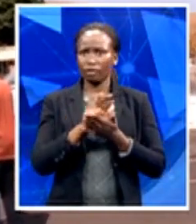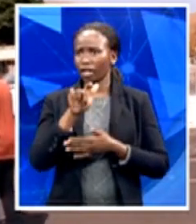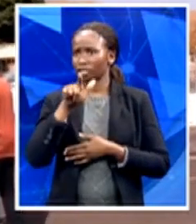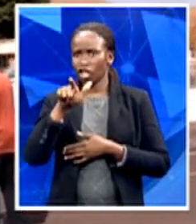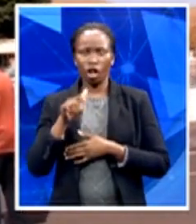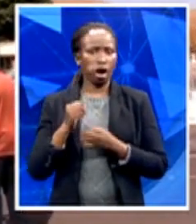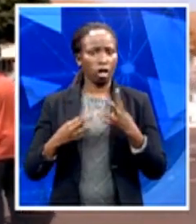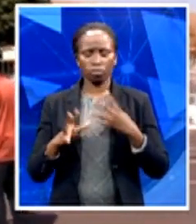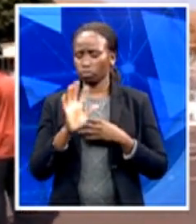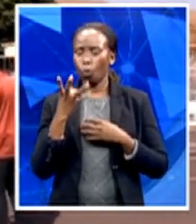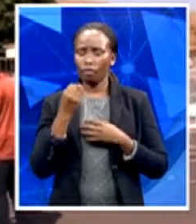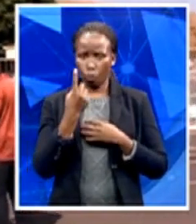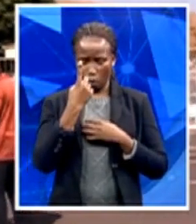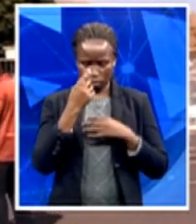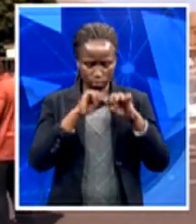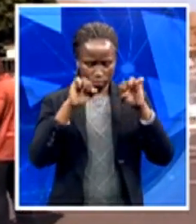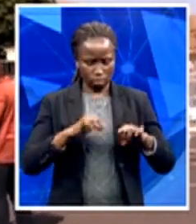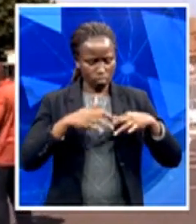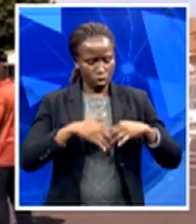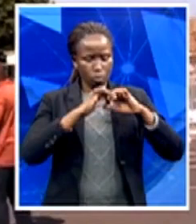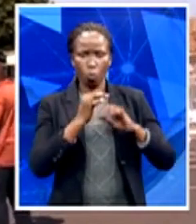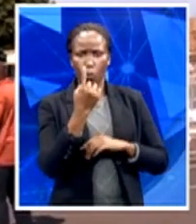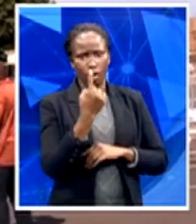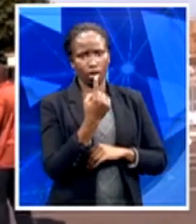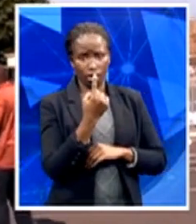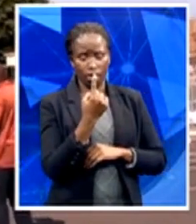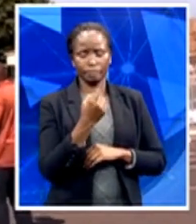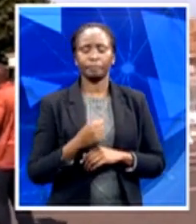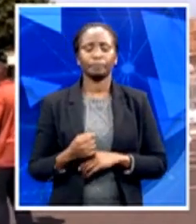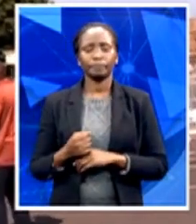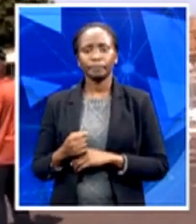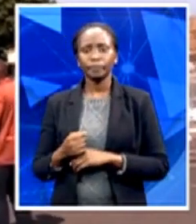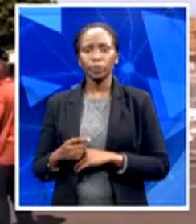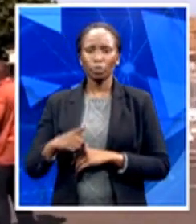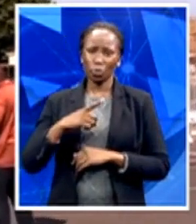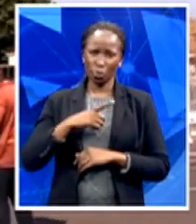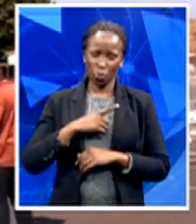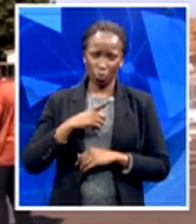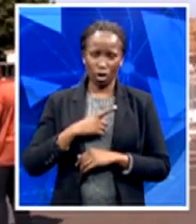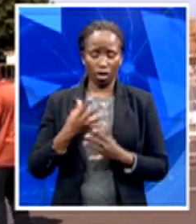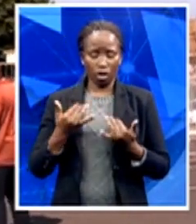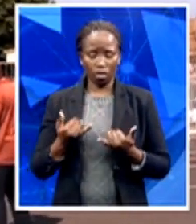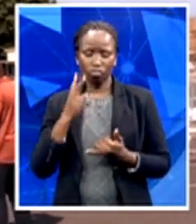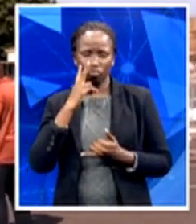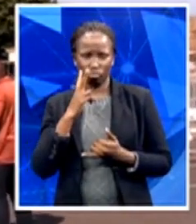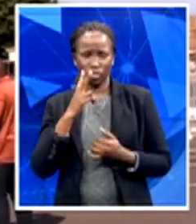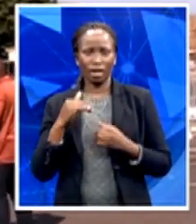There is a sense of a country moving forward to equal education.